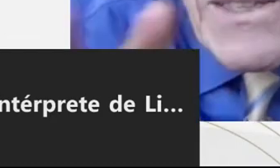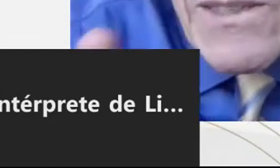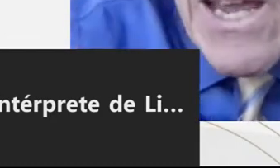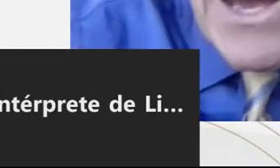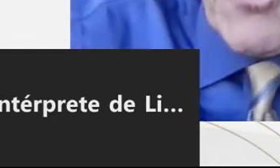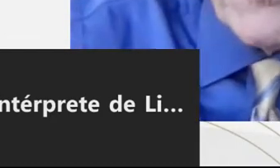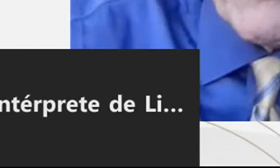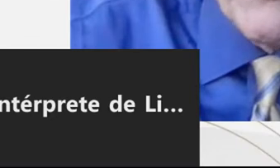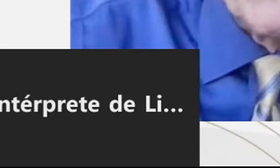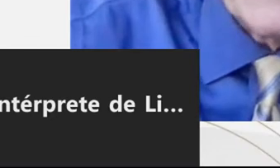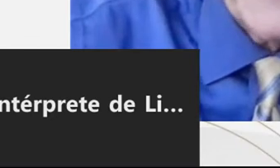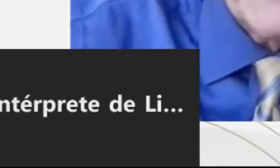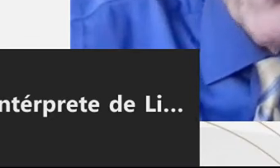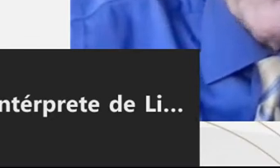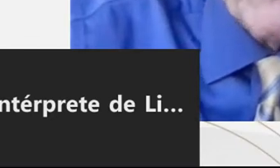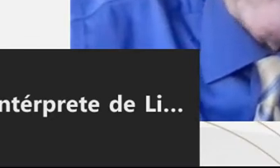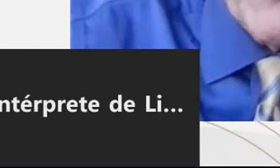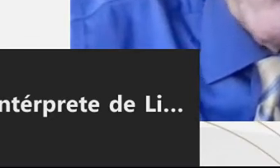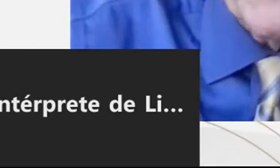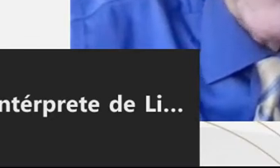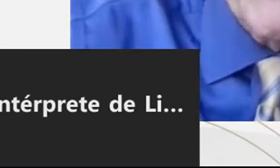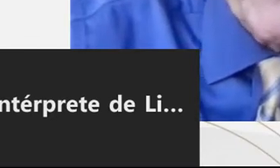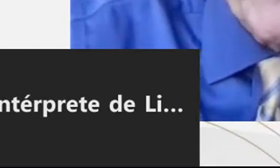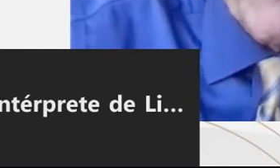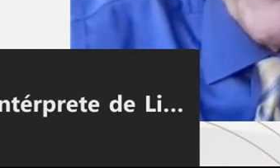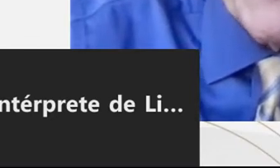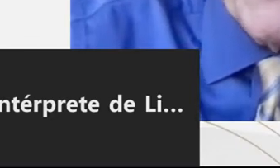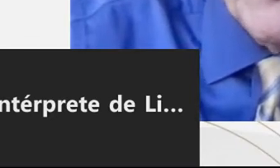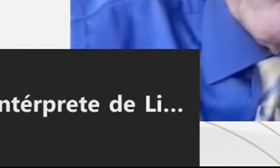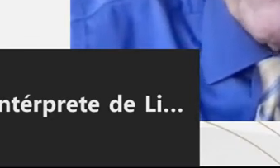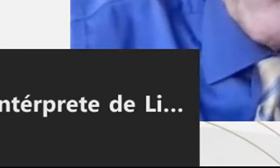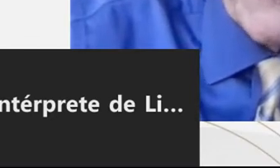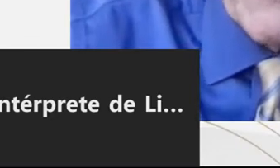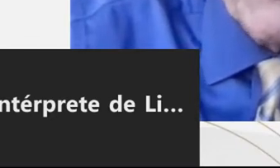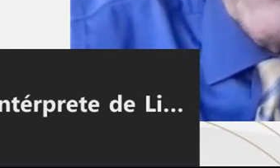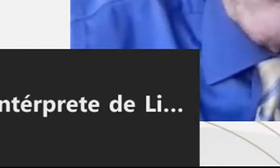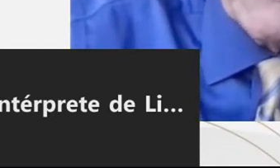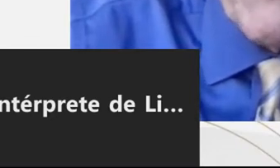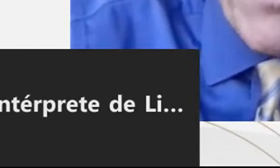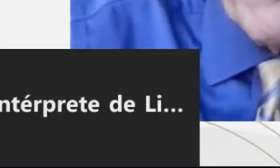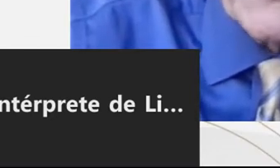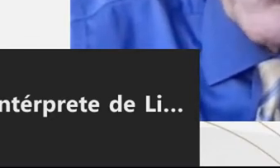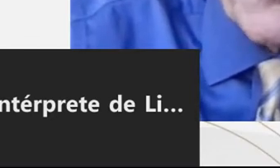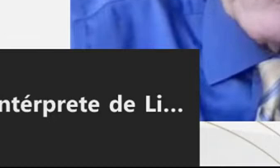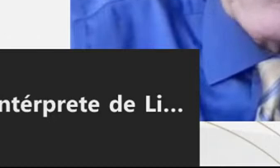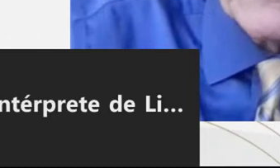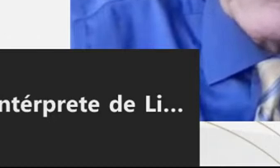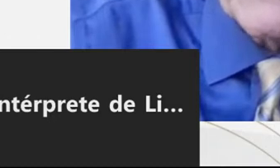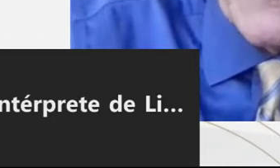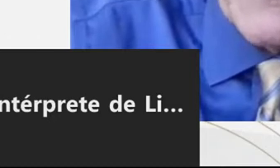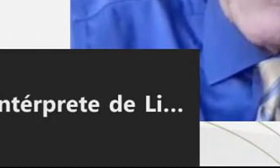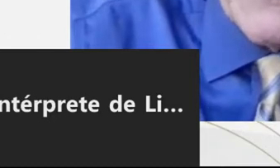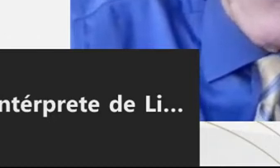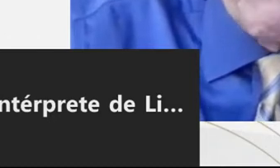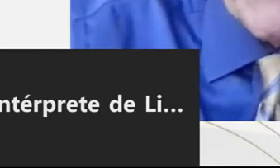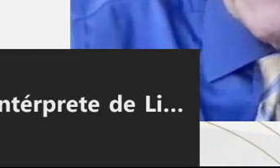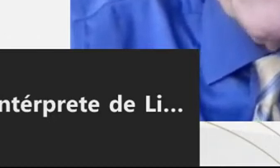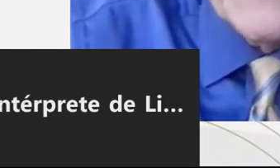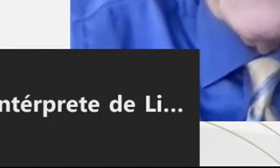I'm not going to say I agree with all of these. I don't agree with all of them. Some of them, I think, though, are very clearly problems with this system